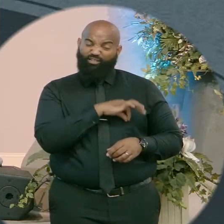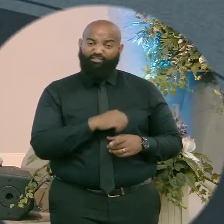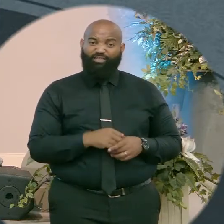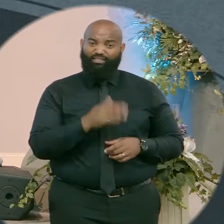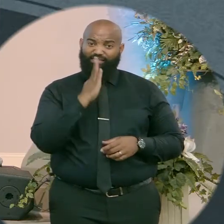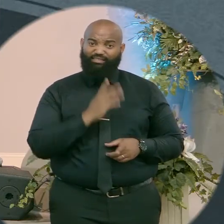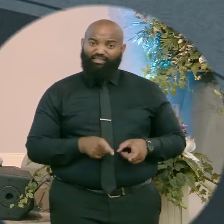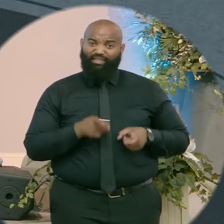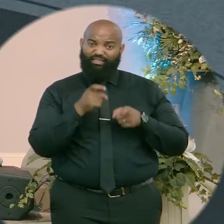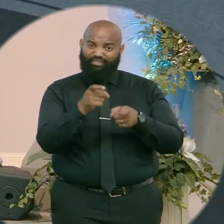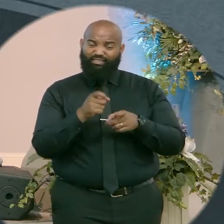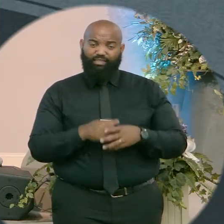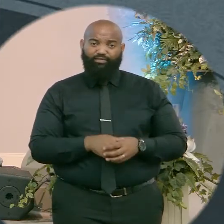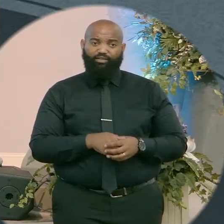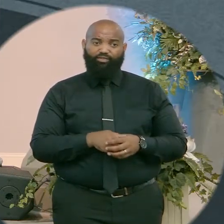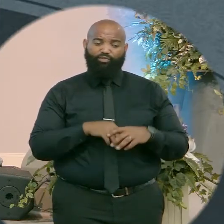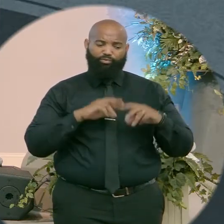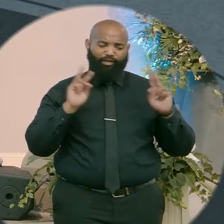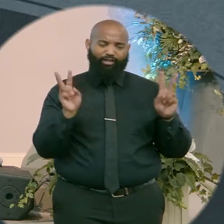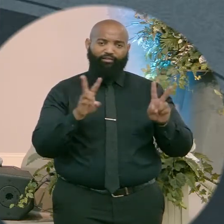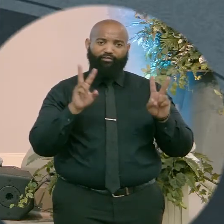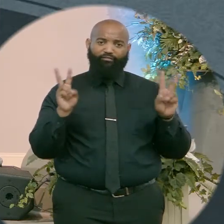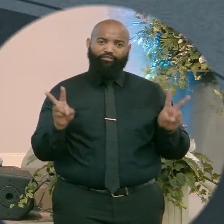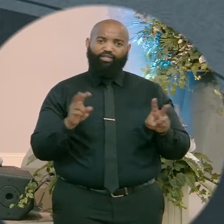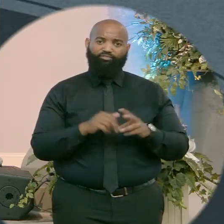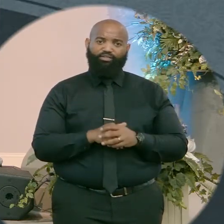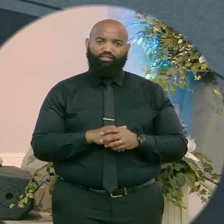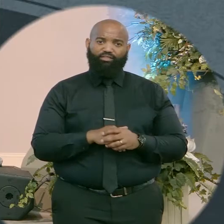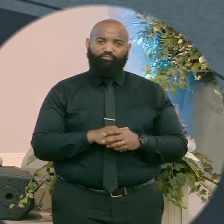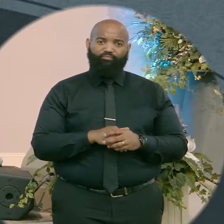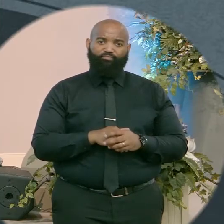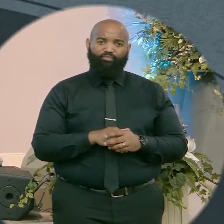So that's almost living like a pauper when you got a palace.